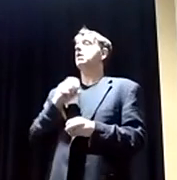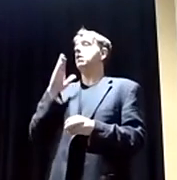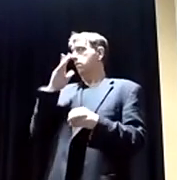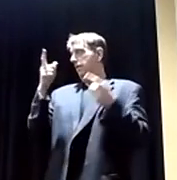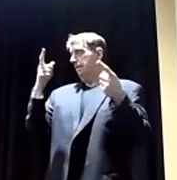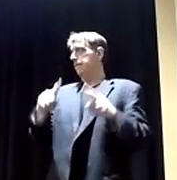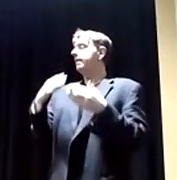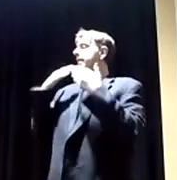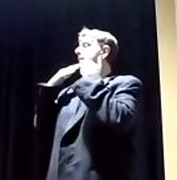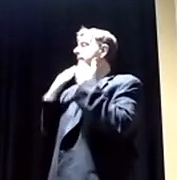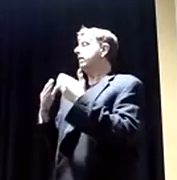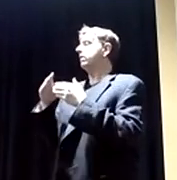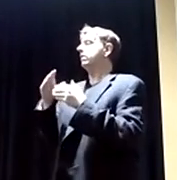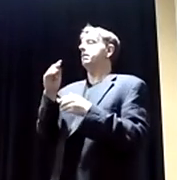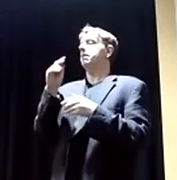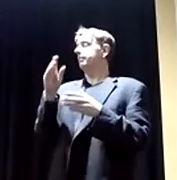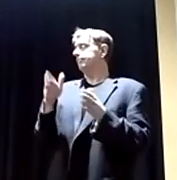Thank you. Mr. Eric Gerhart.